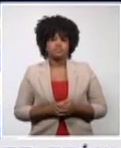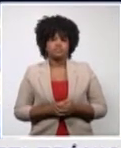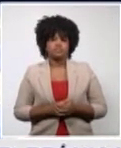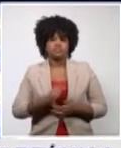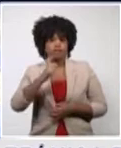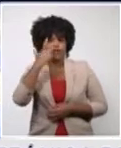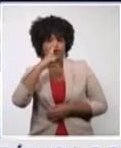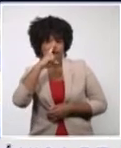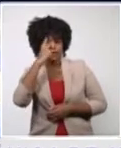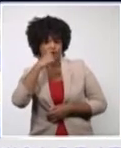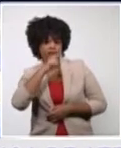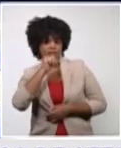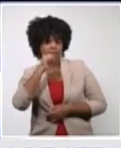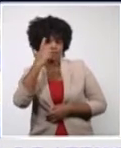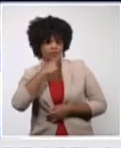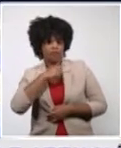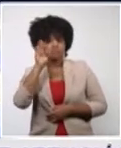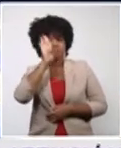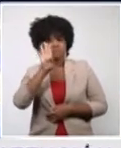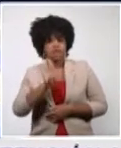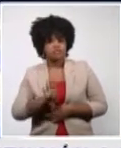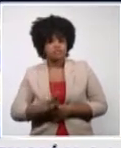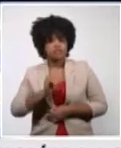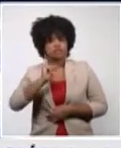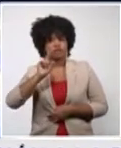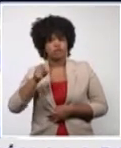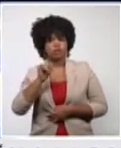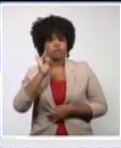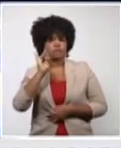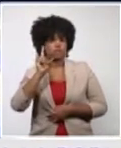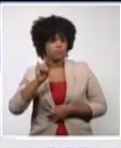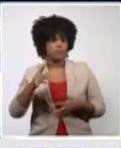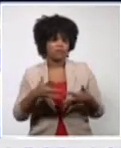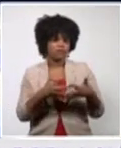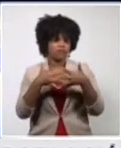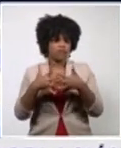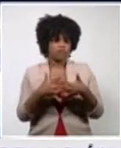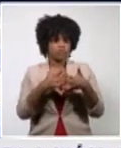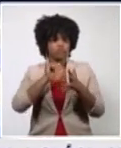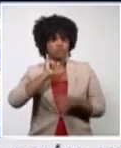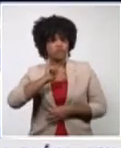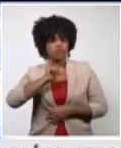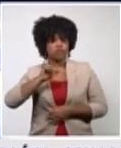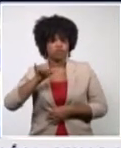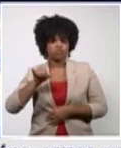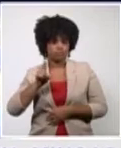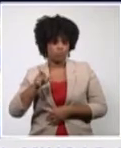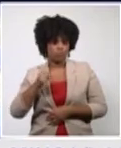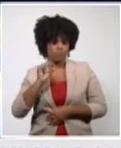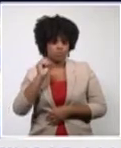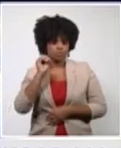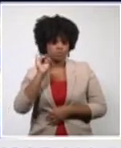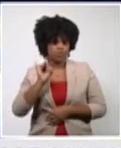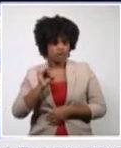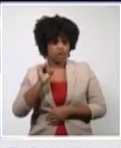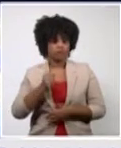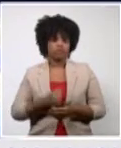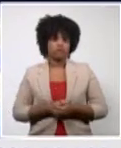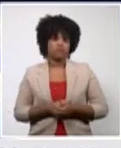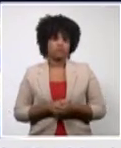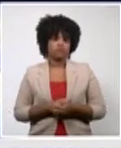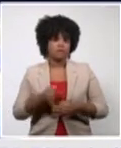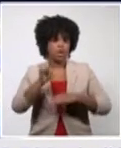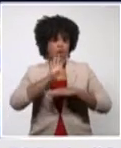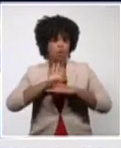.79%, United States with 6.07%, Ecuador